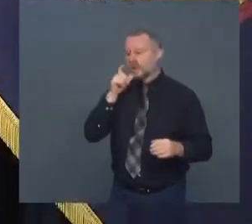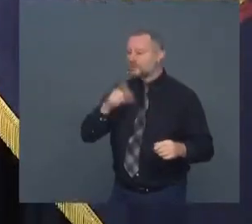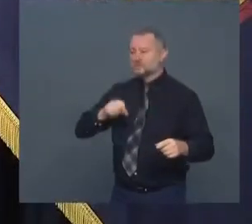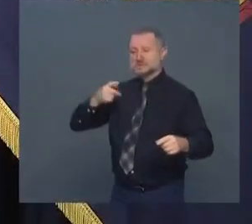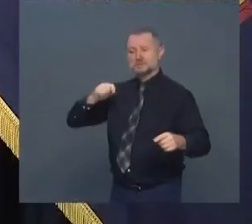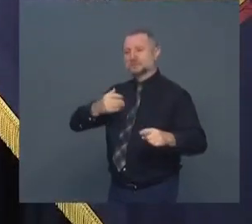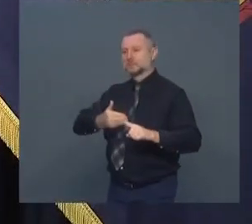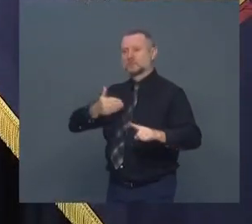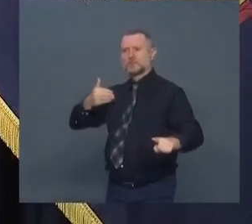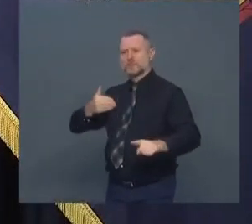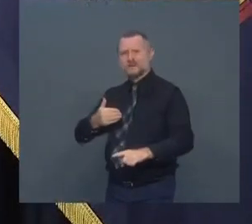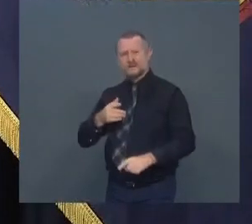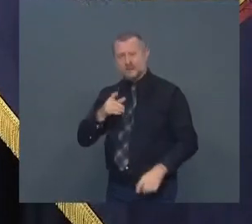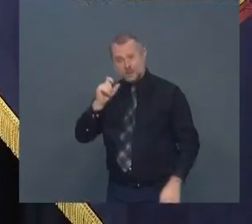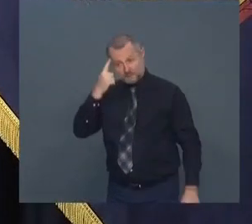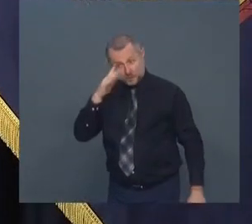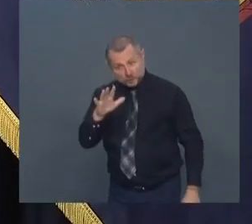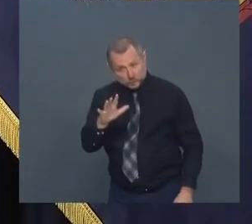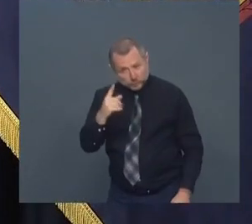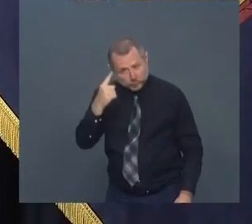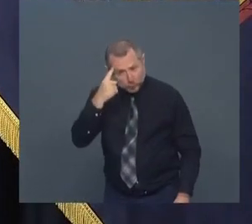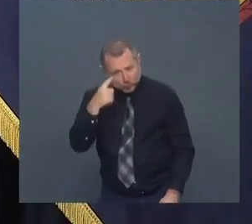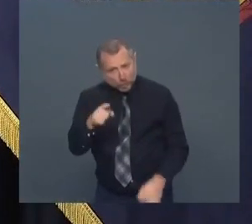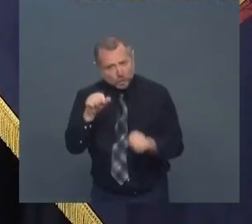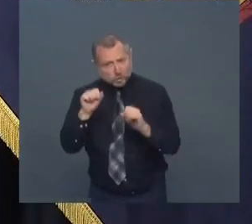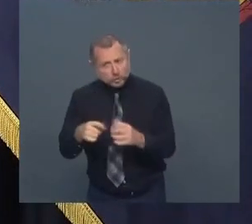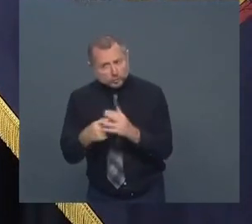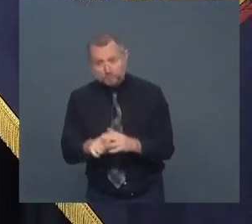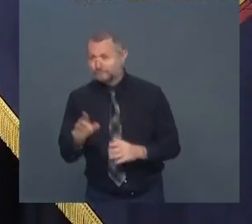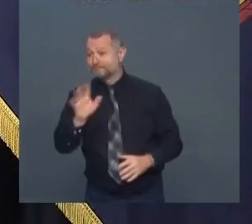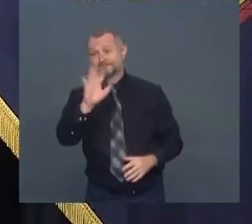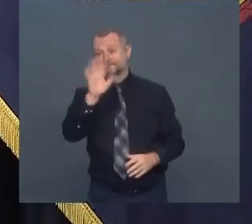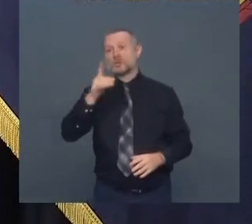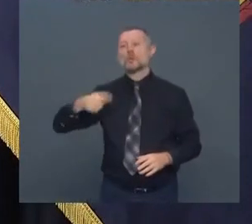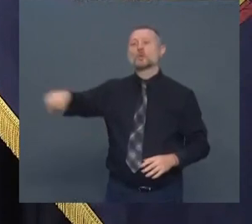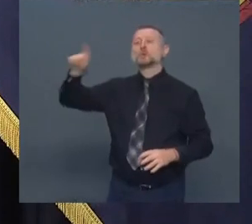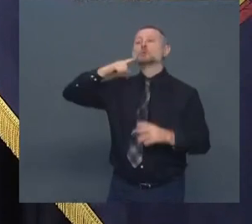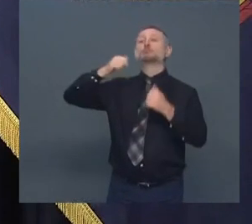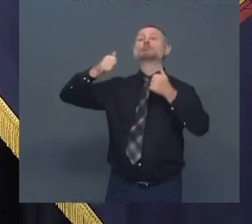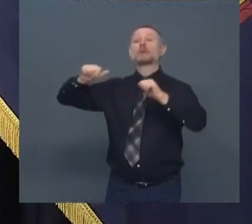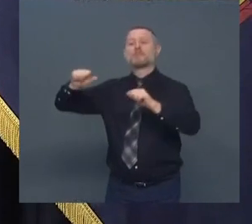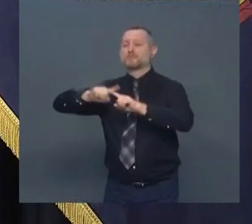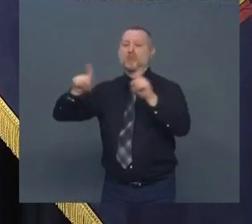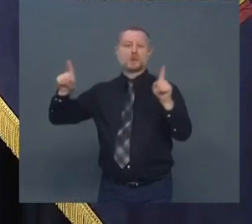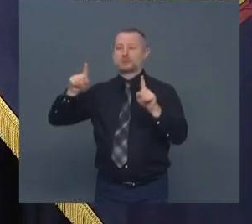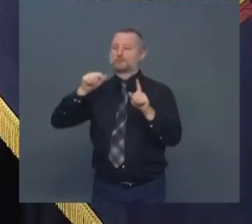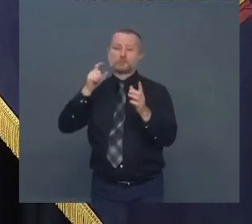testing it would be ramping up they're going to try it but there's no standard between now and October